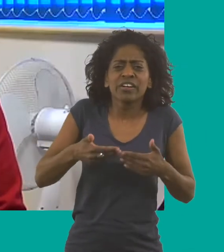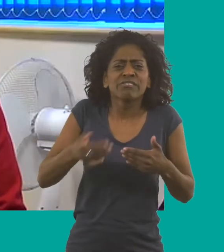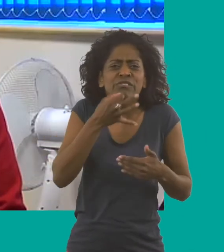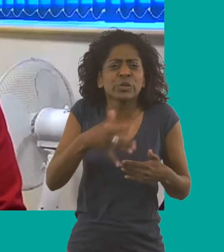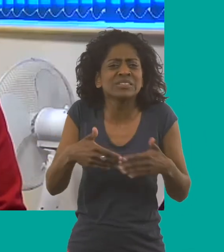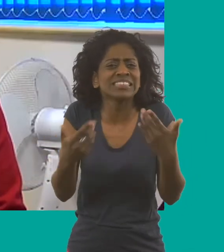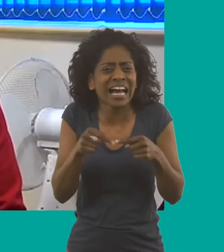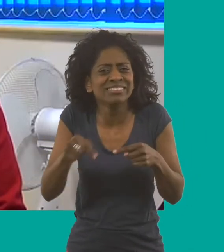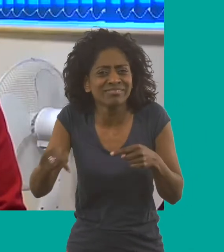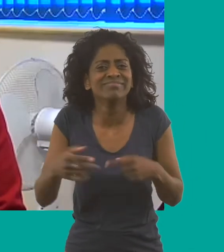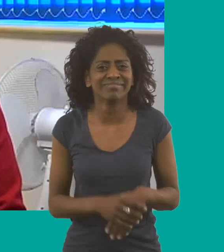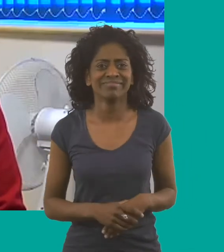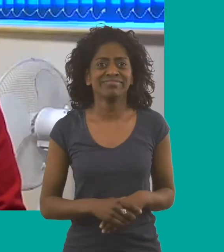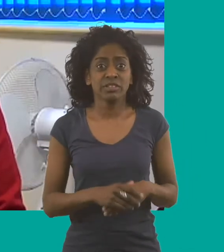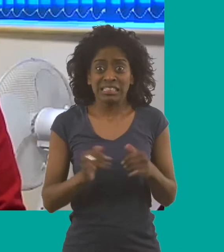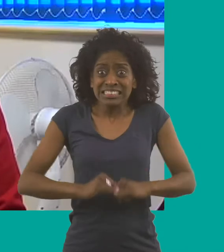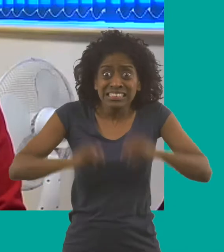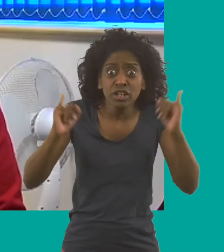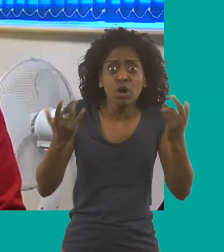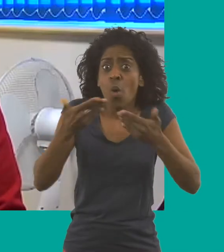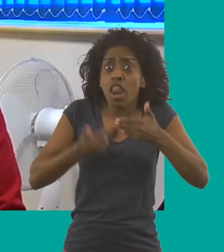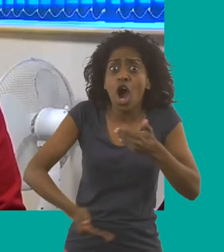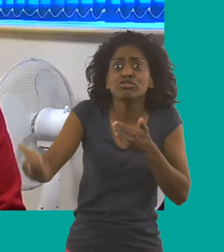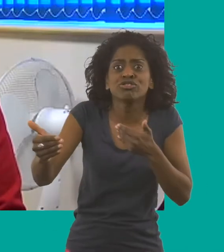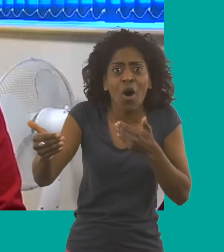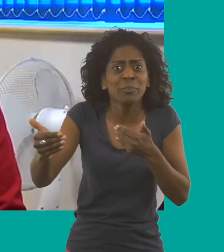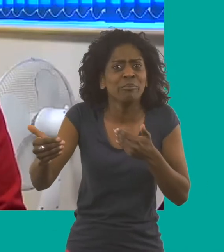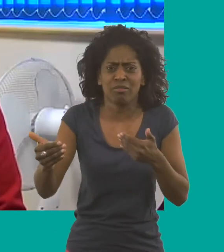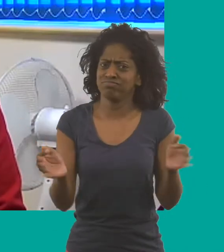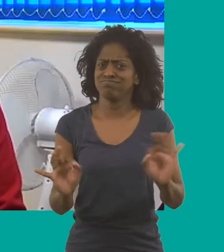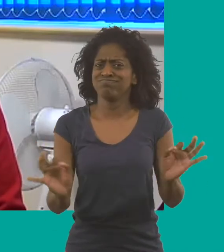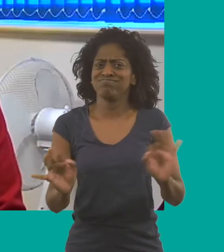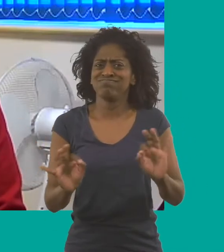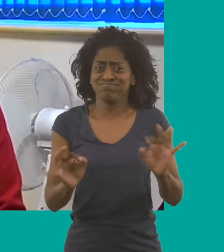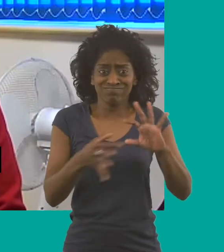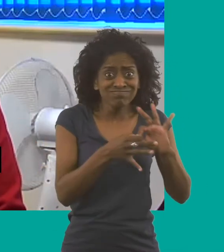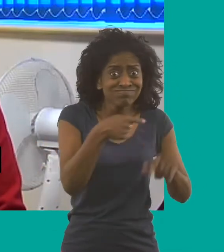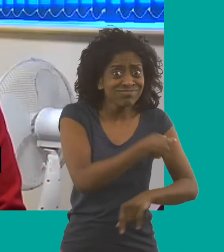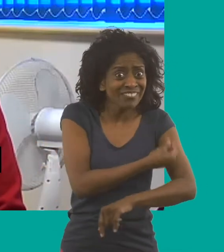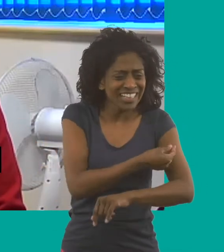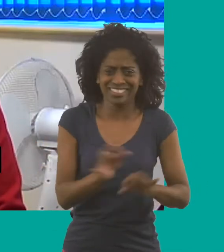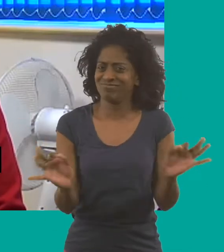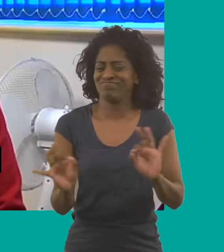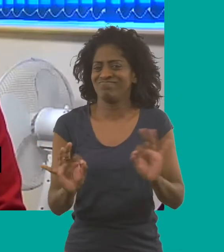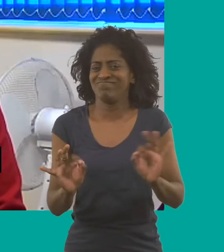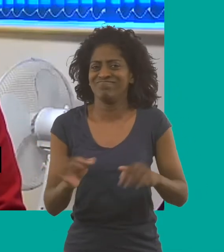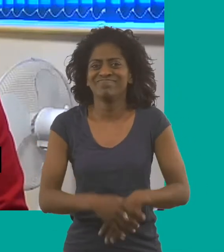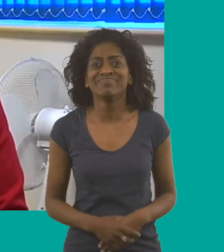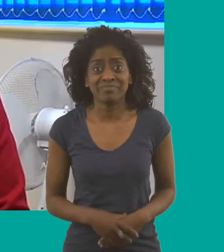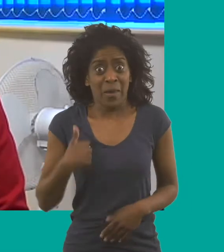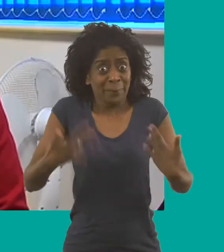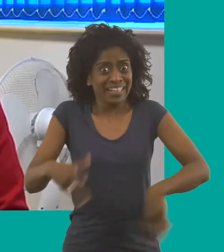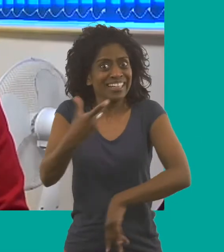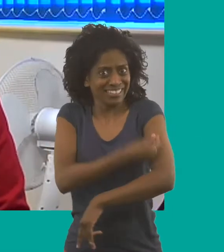just feeling a bit under the weather for a few days, but no serious or long-term side effects have been noted with the COVID-19 vaccine.